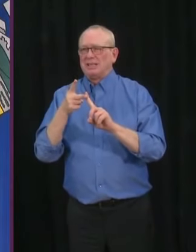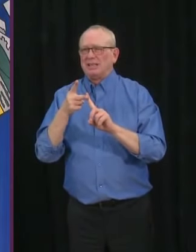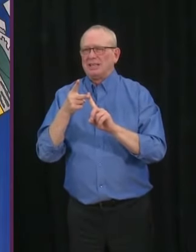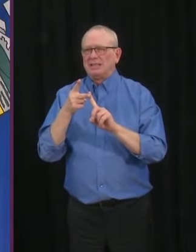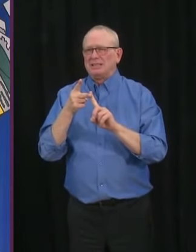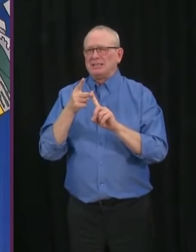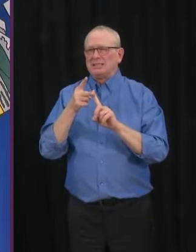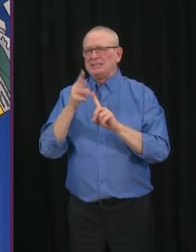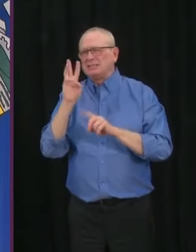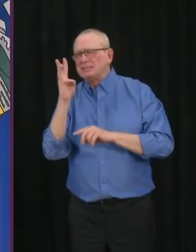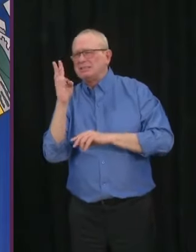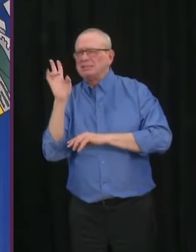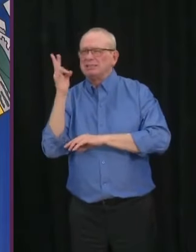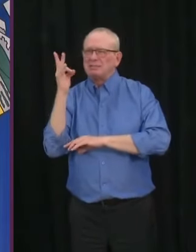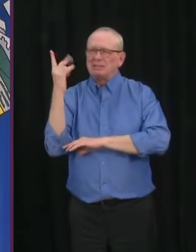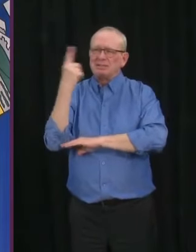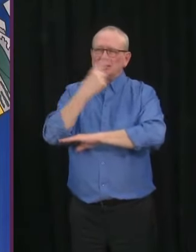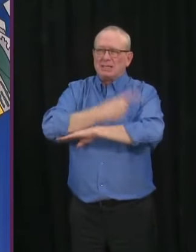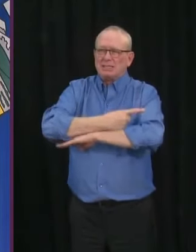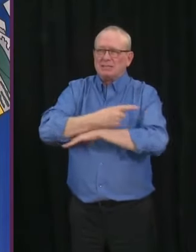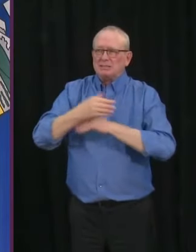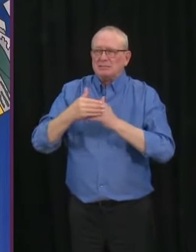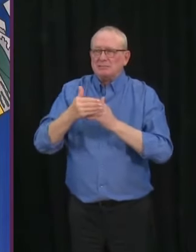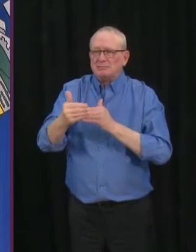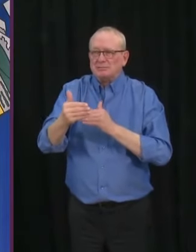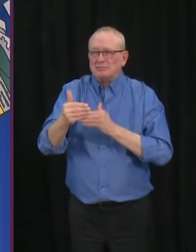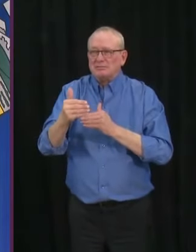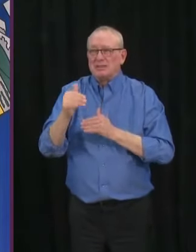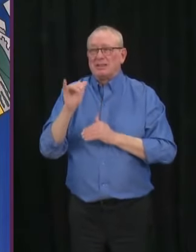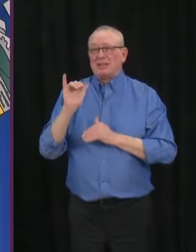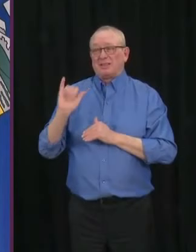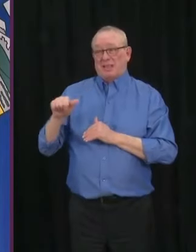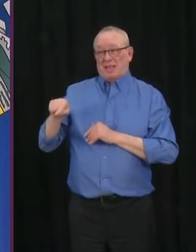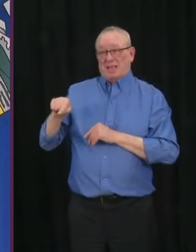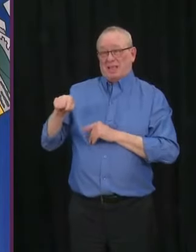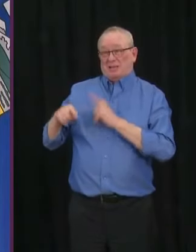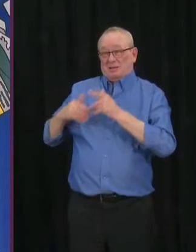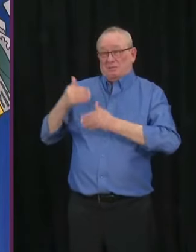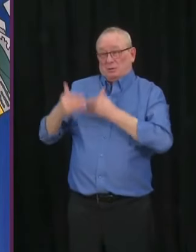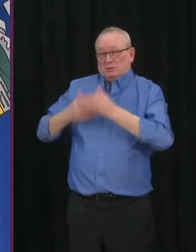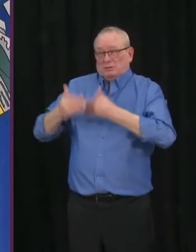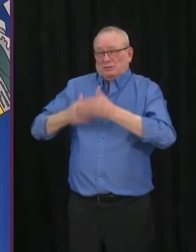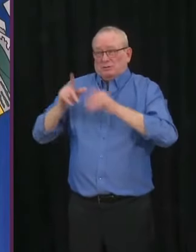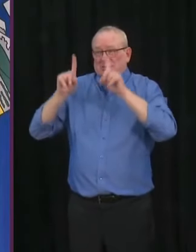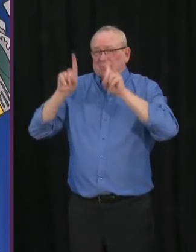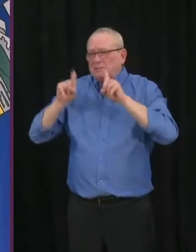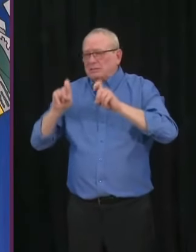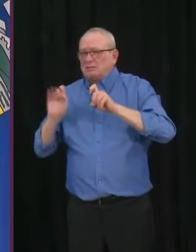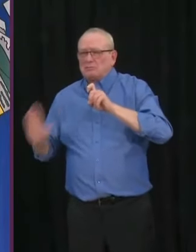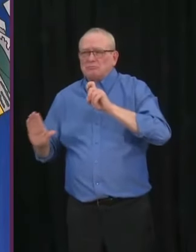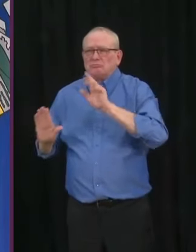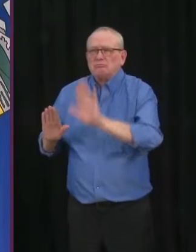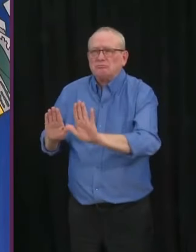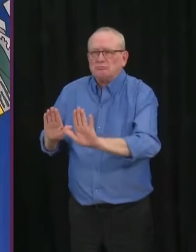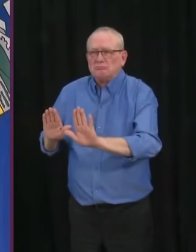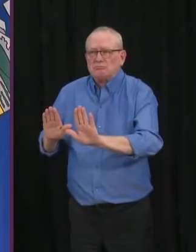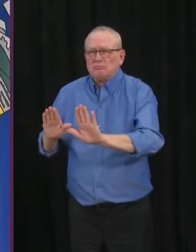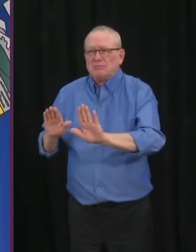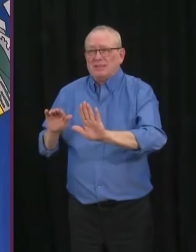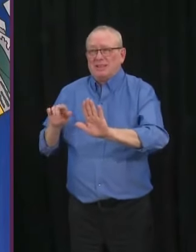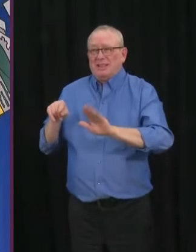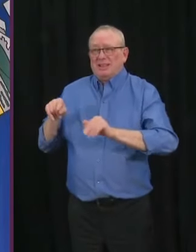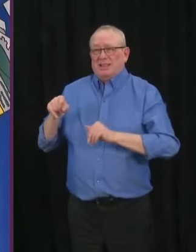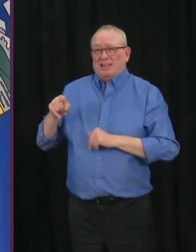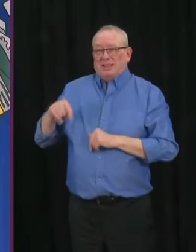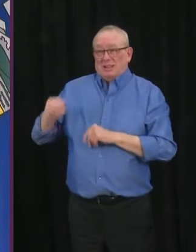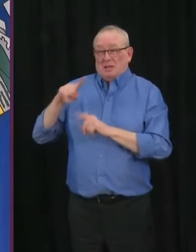folks who test positive through the border pilot project are having their samples sequenced through the U of C. So thank you to the